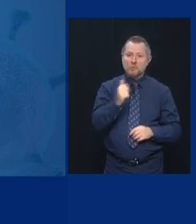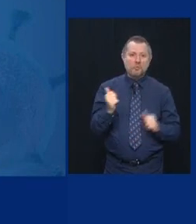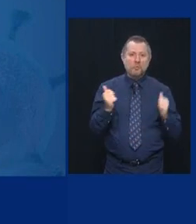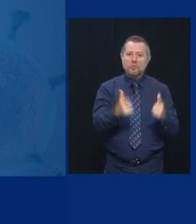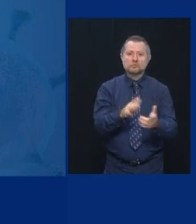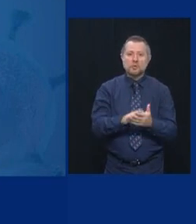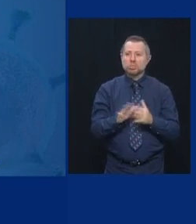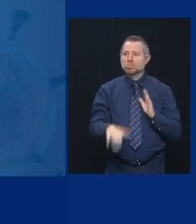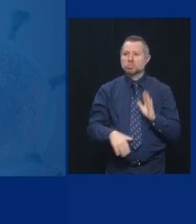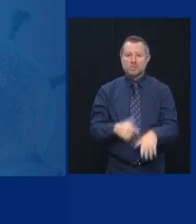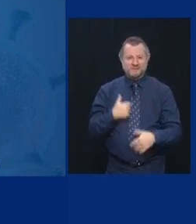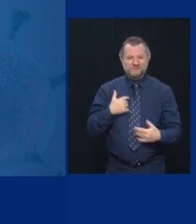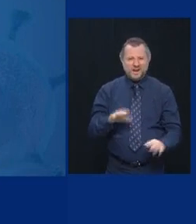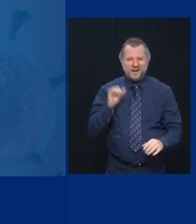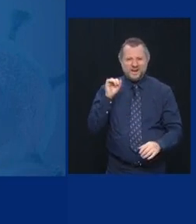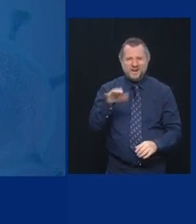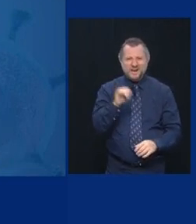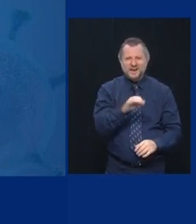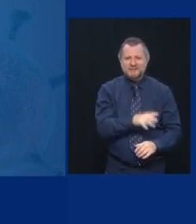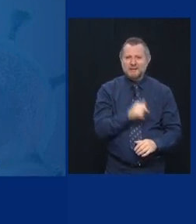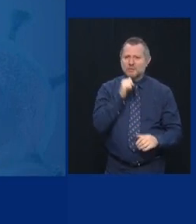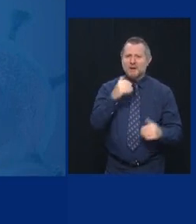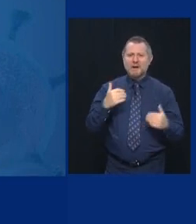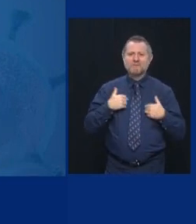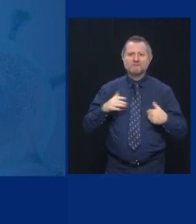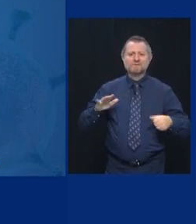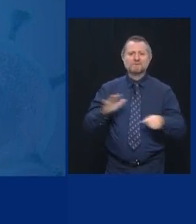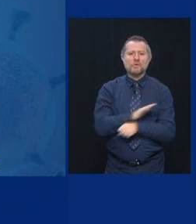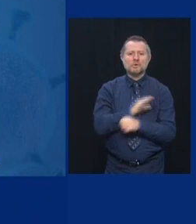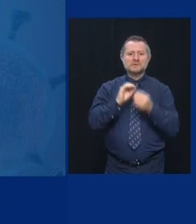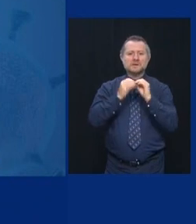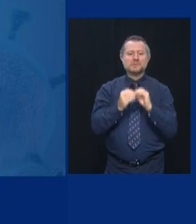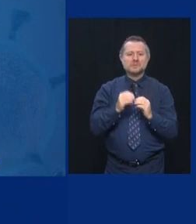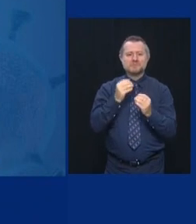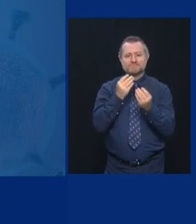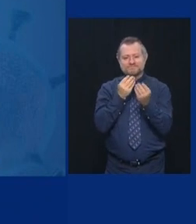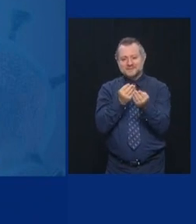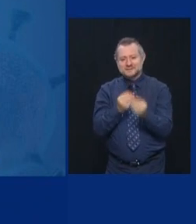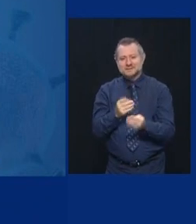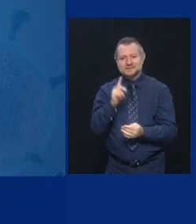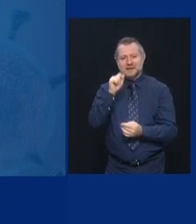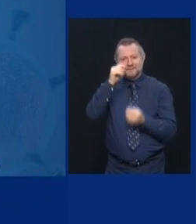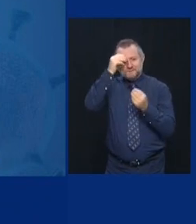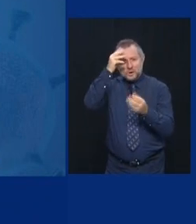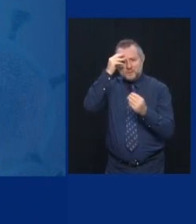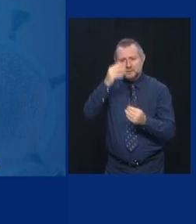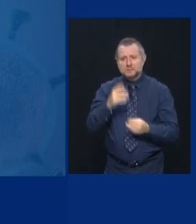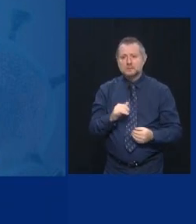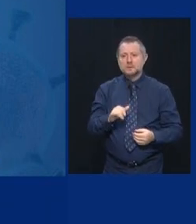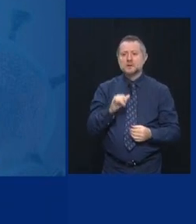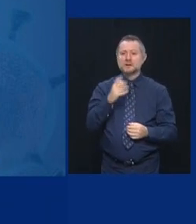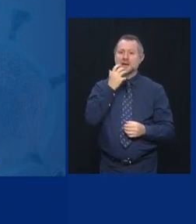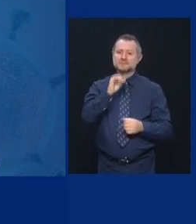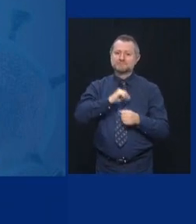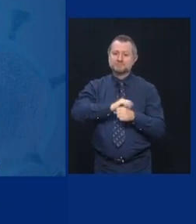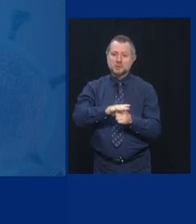So we don't have data on all of the schools in these hotspot clusters.